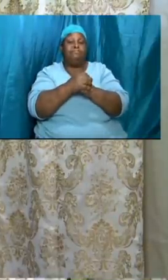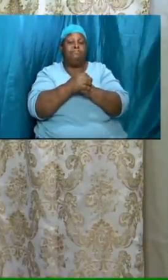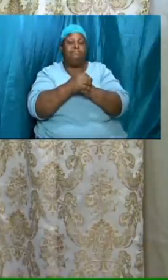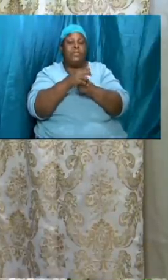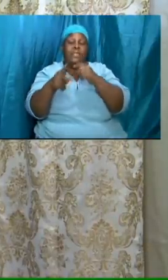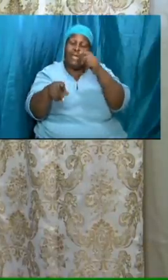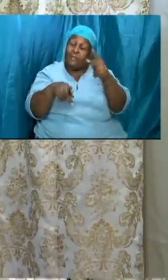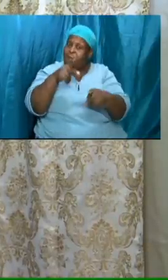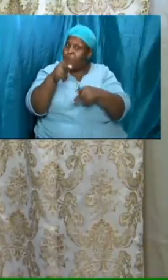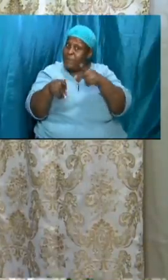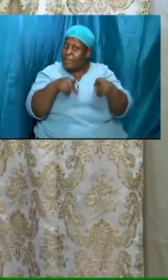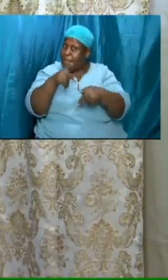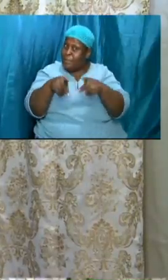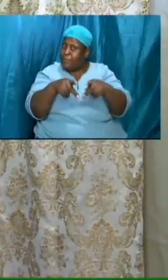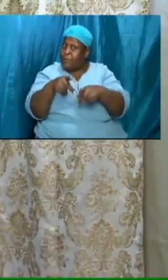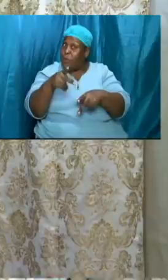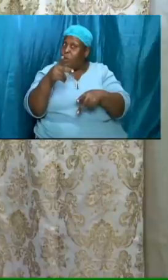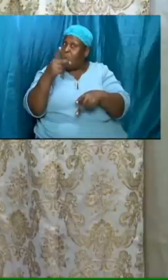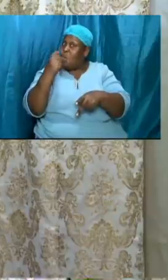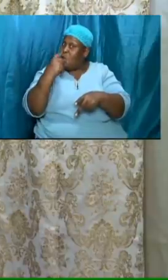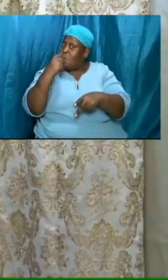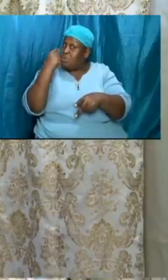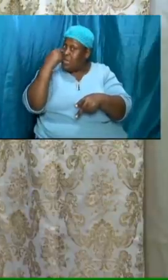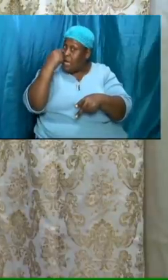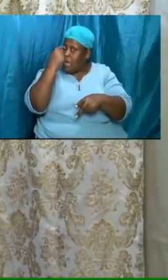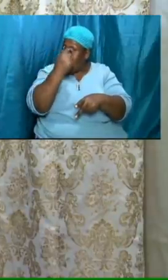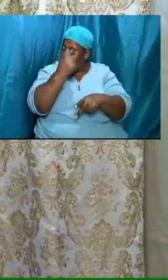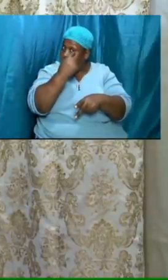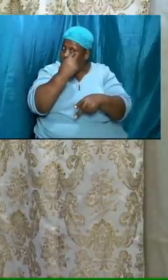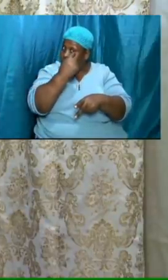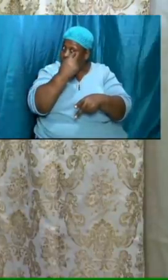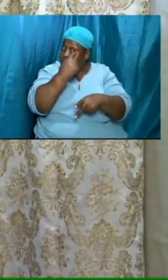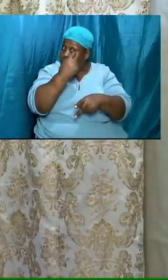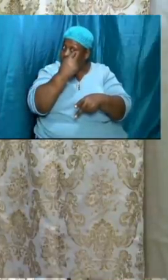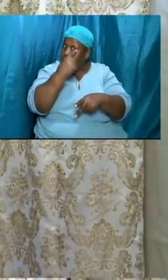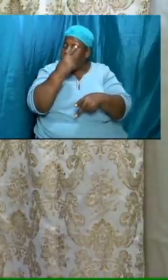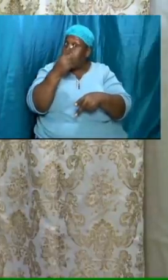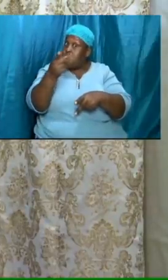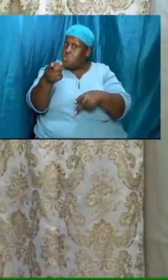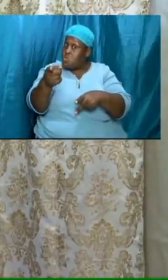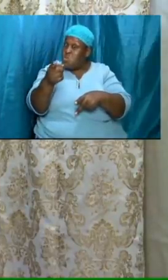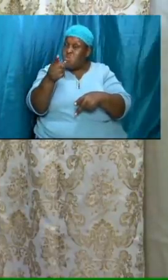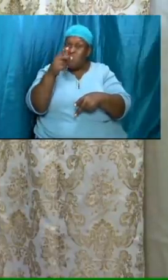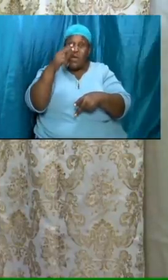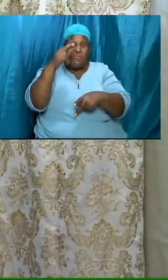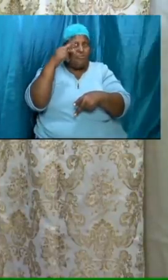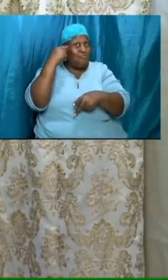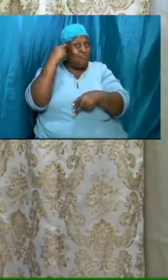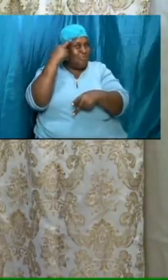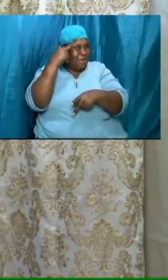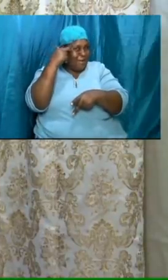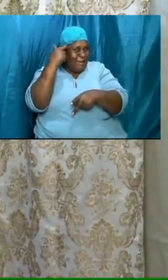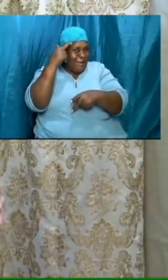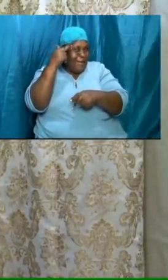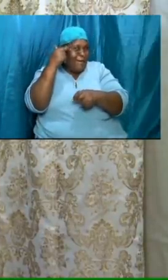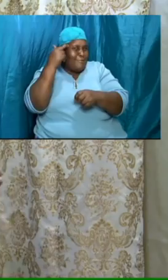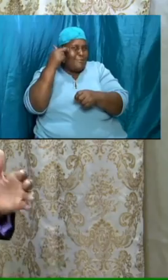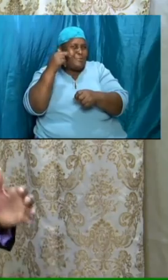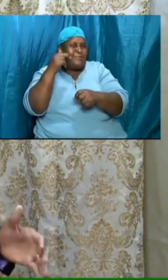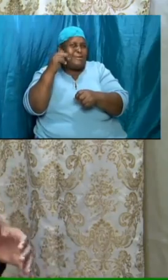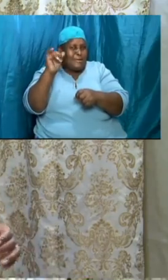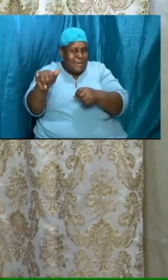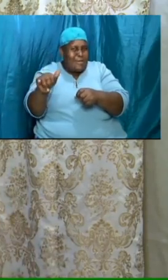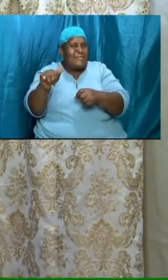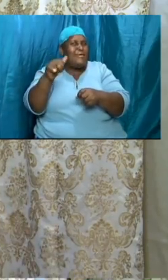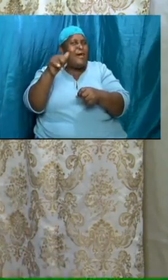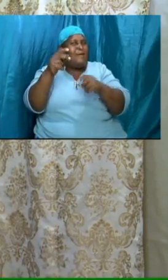in whose eyes he would have been vindicated will realize that paul indeed was